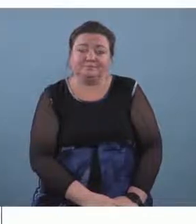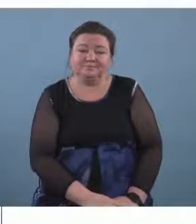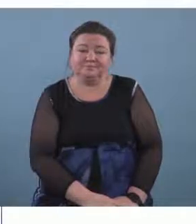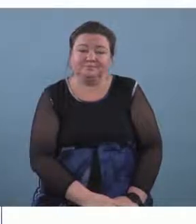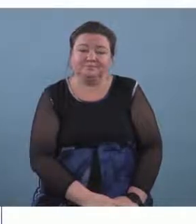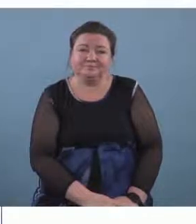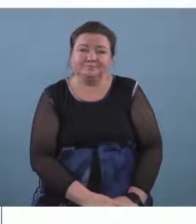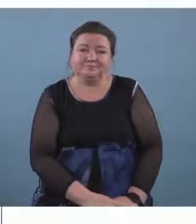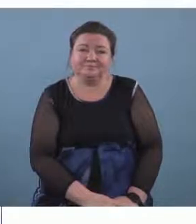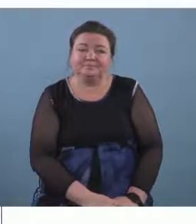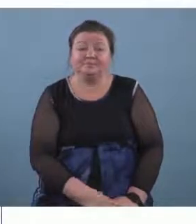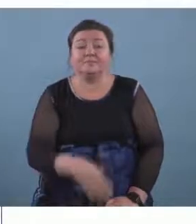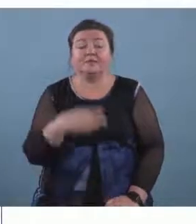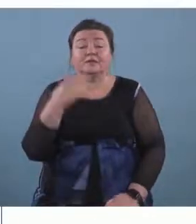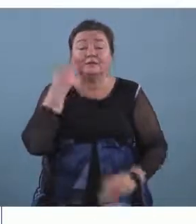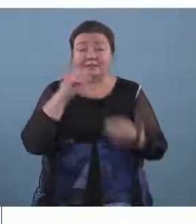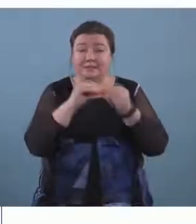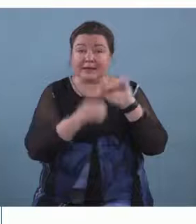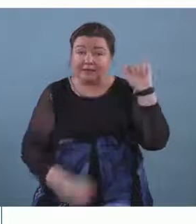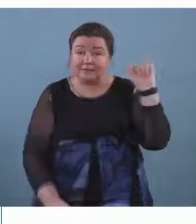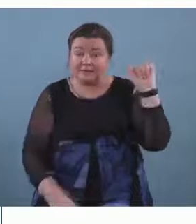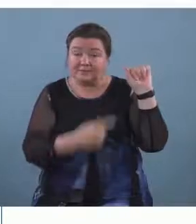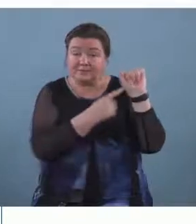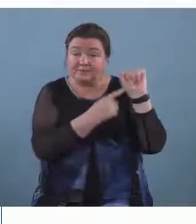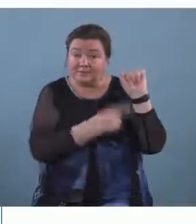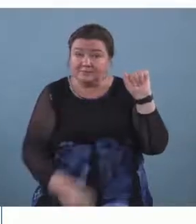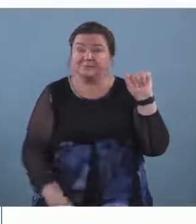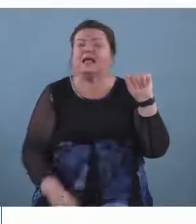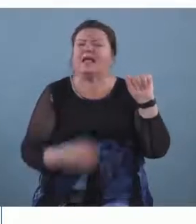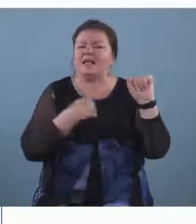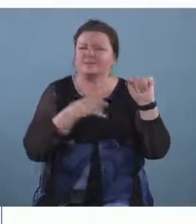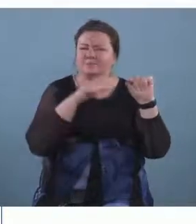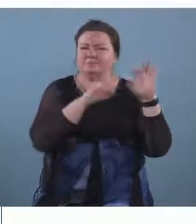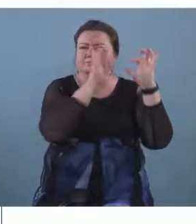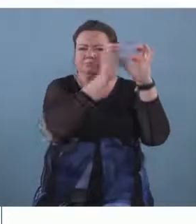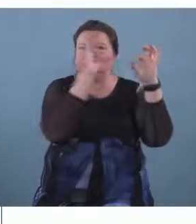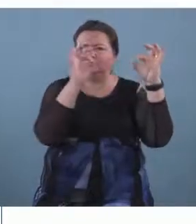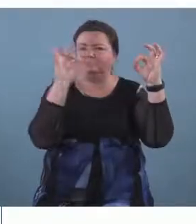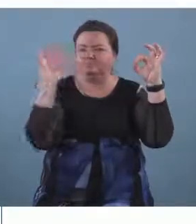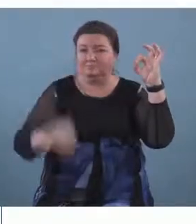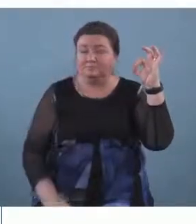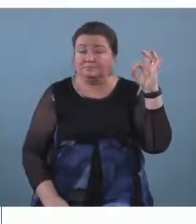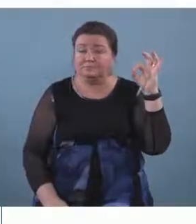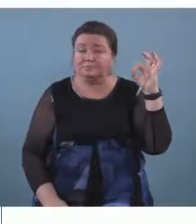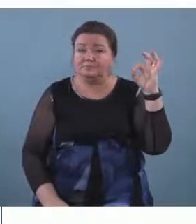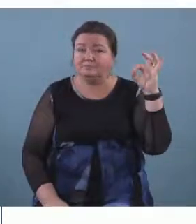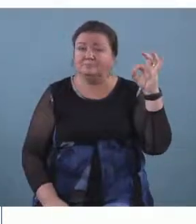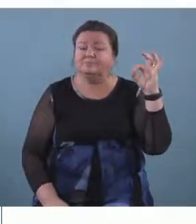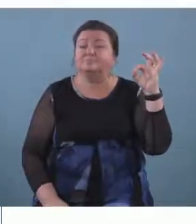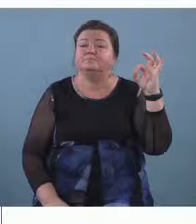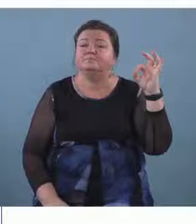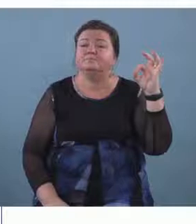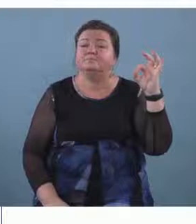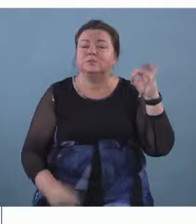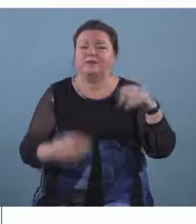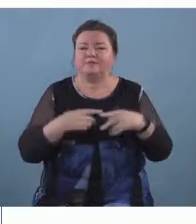okay so you see on a we have three high notes i have two chime bars